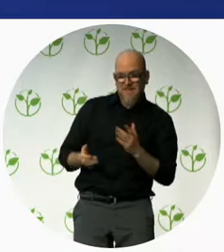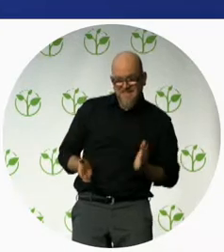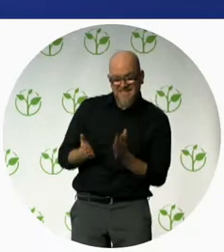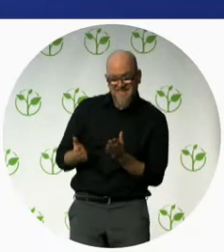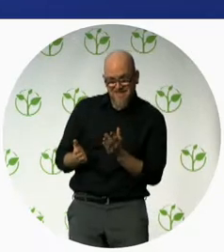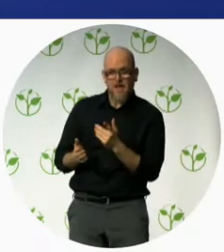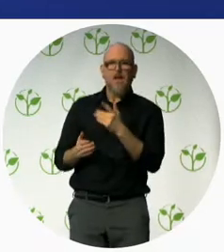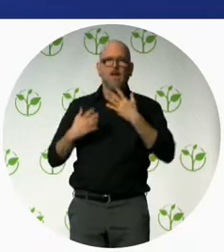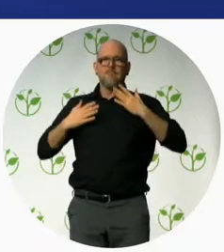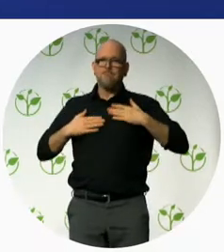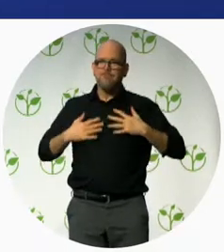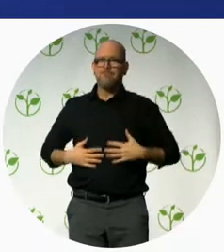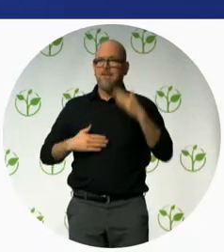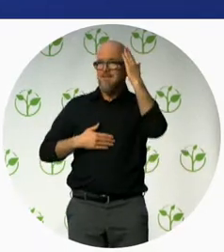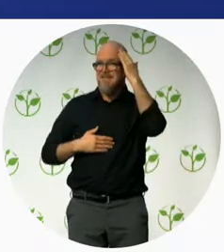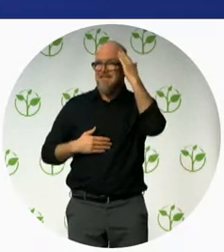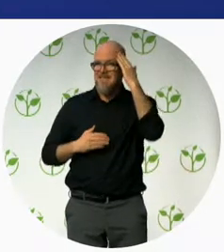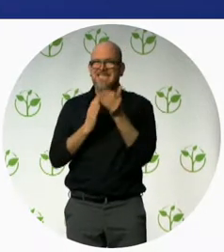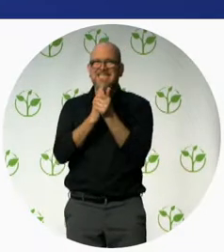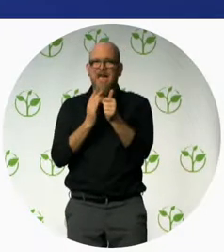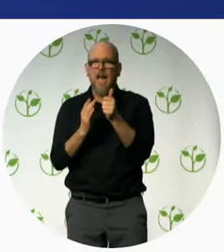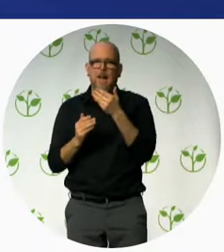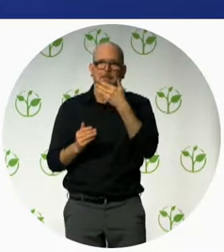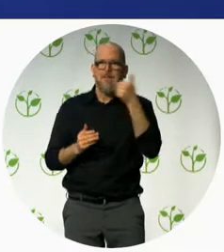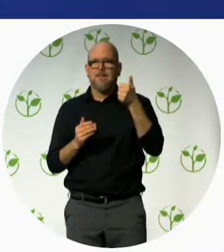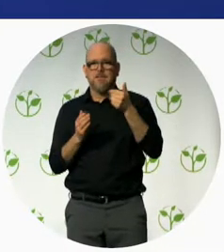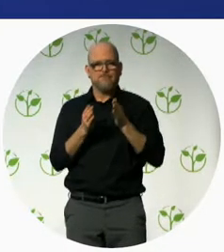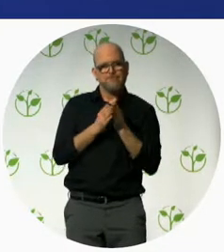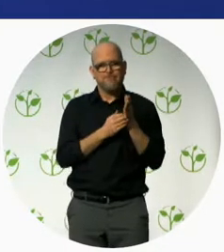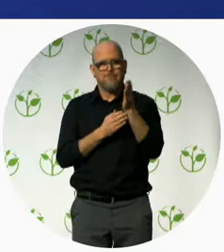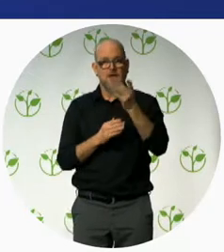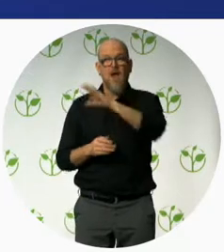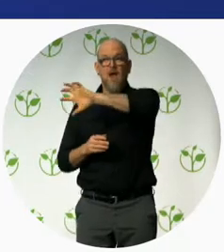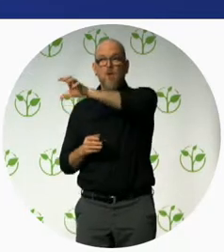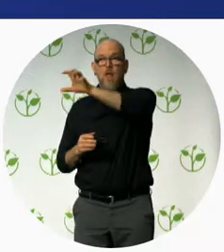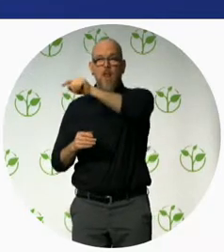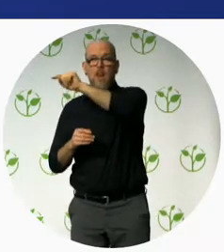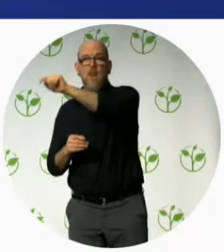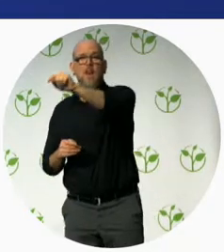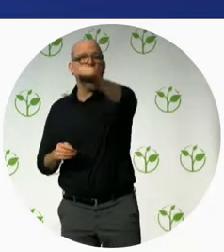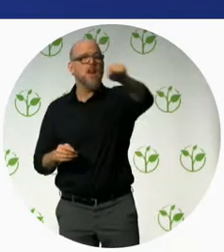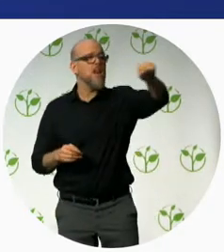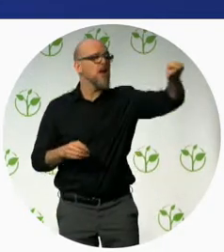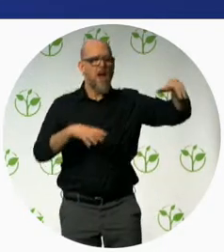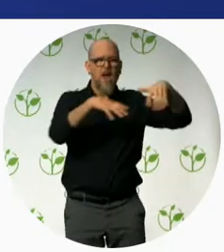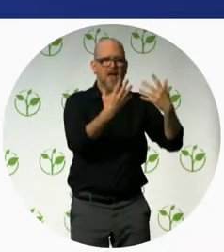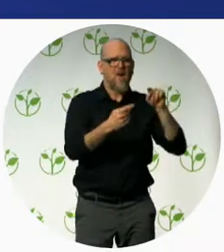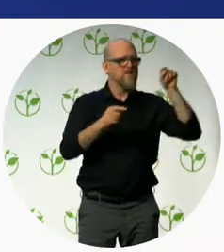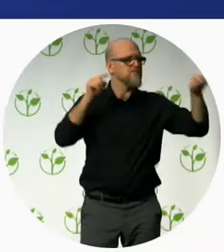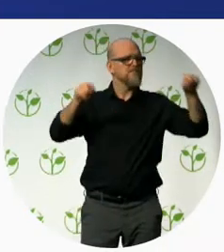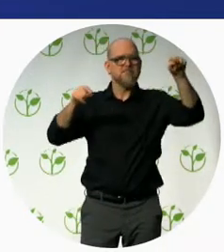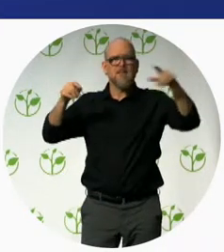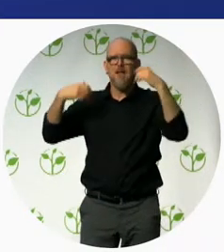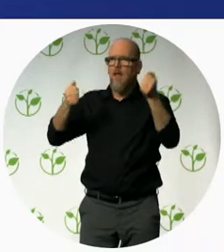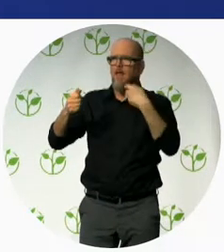rural areas is developmental screening is not part of the routine examination